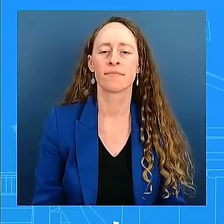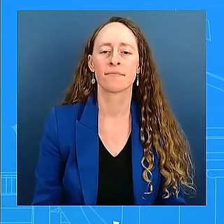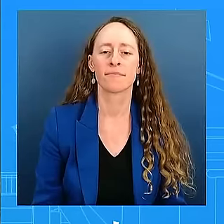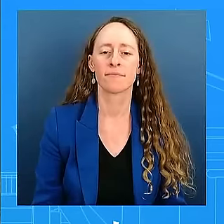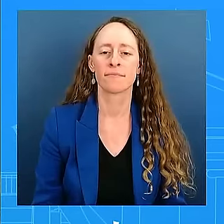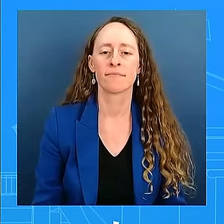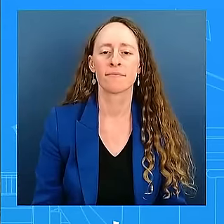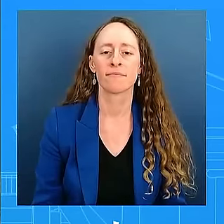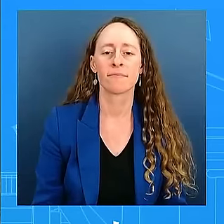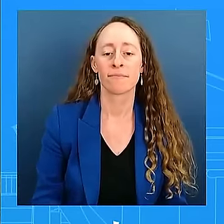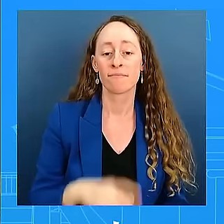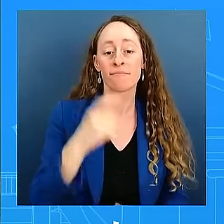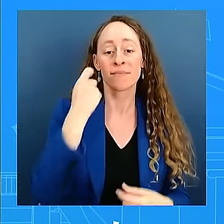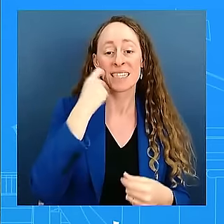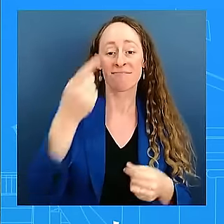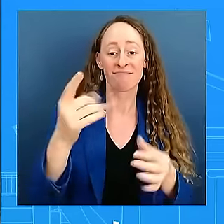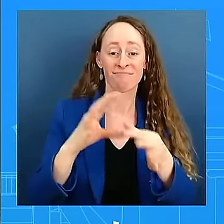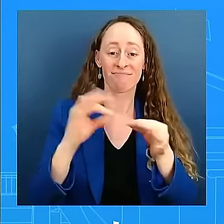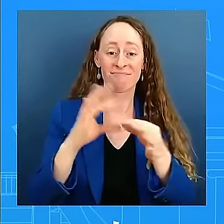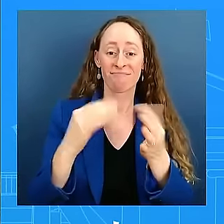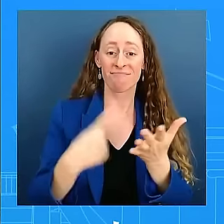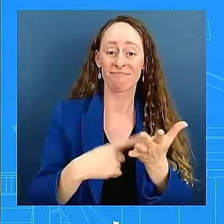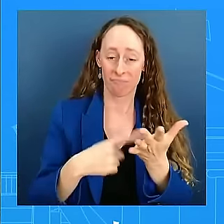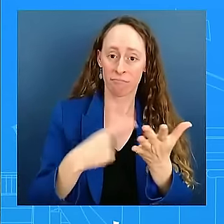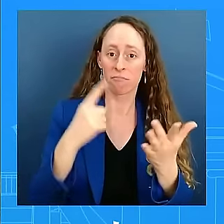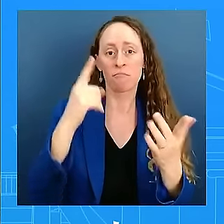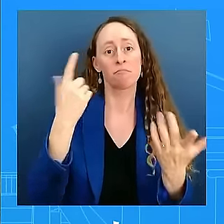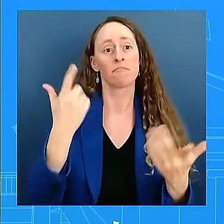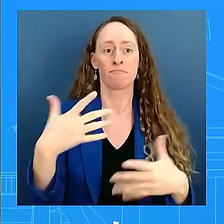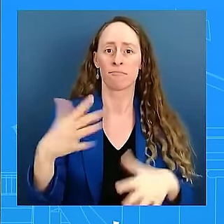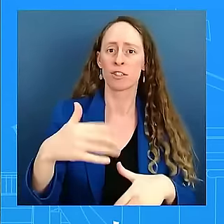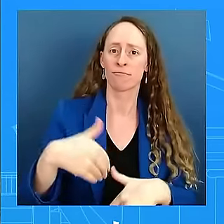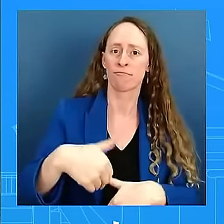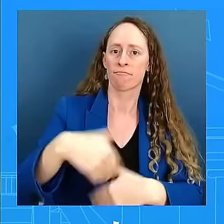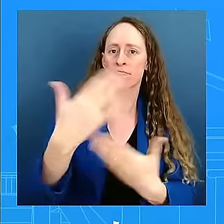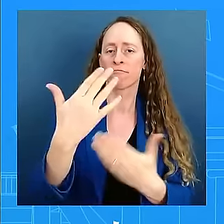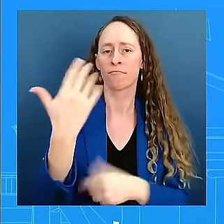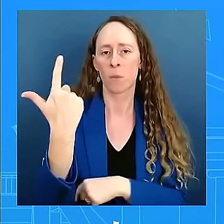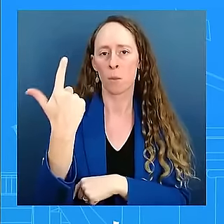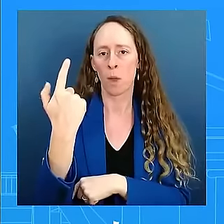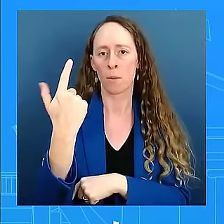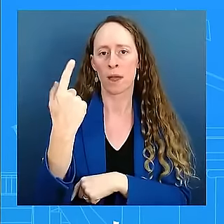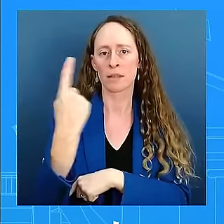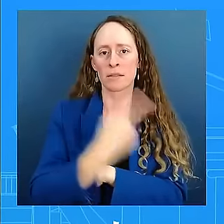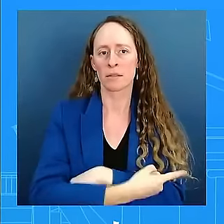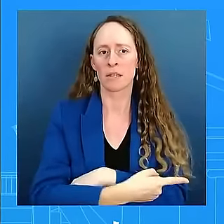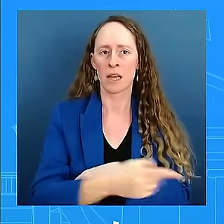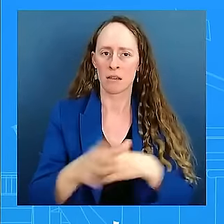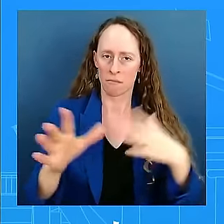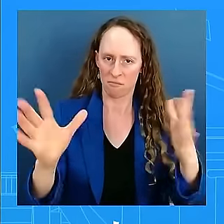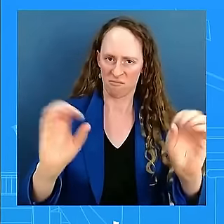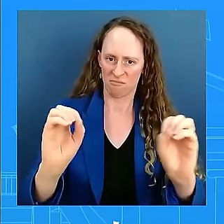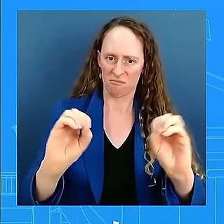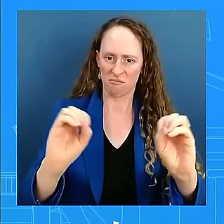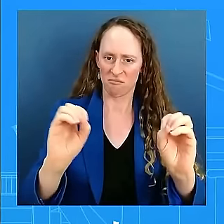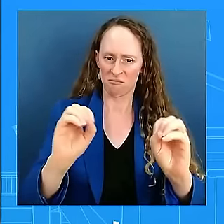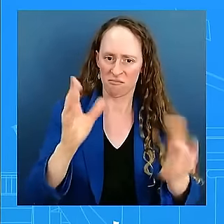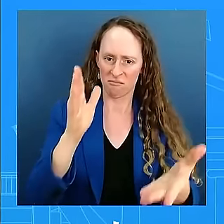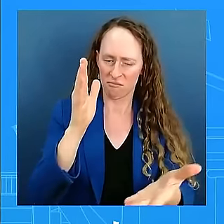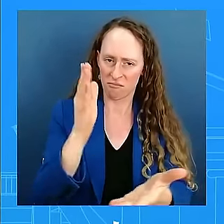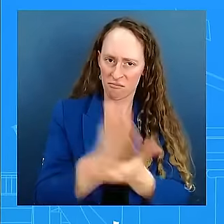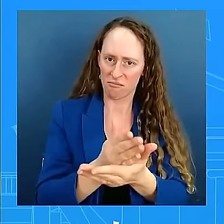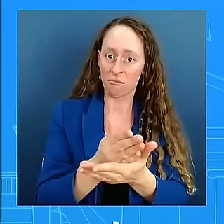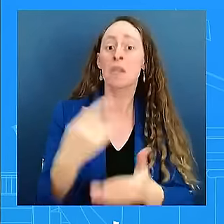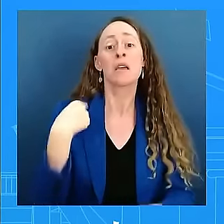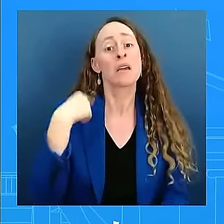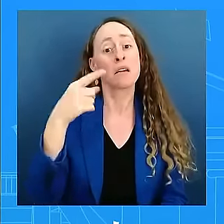stated, the 21-day proposal, what we believe is ultimately, ultimately, and Israelis have said this themselves as